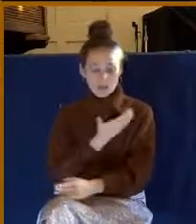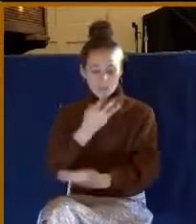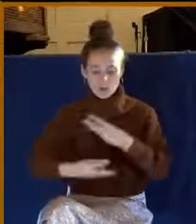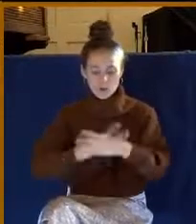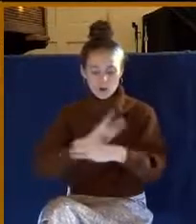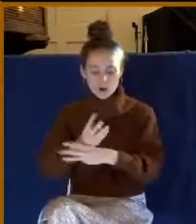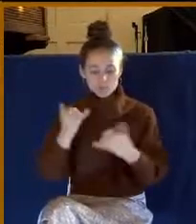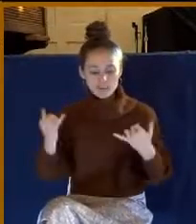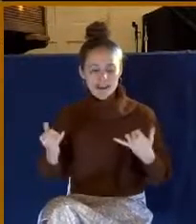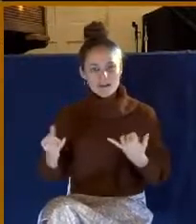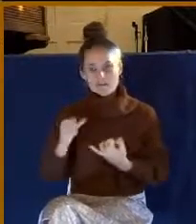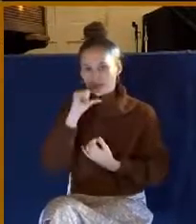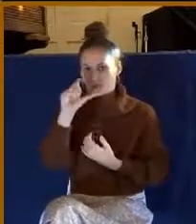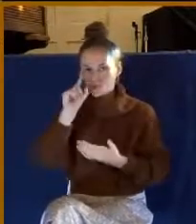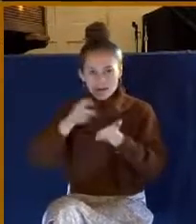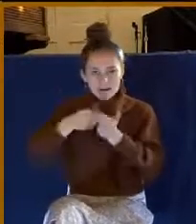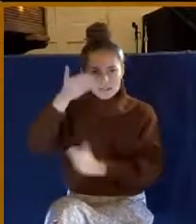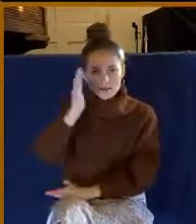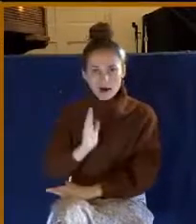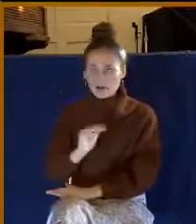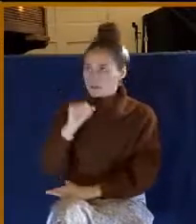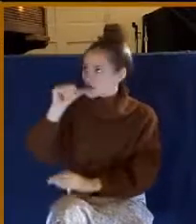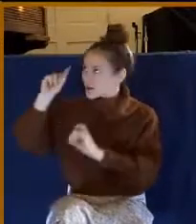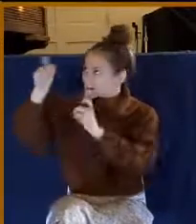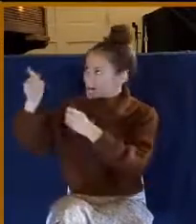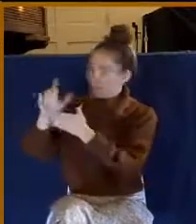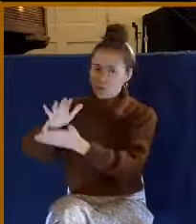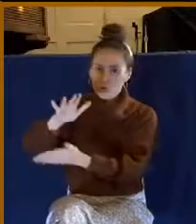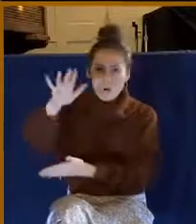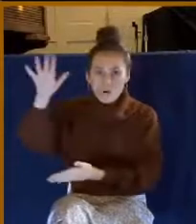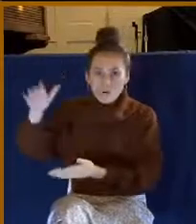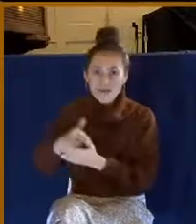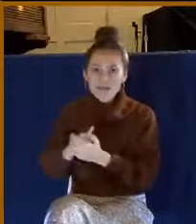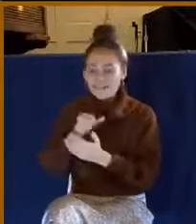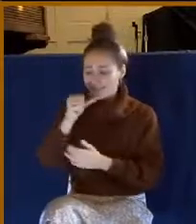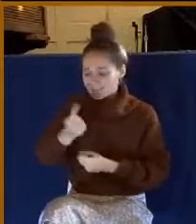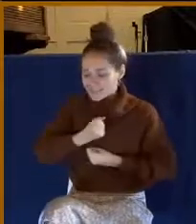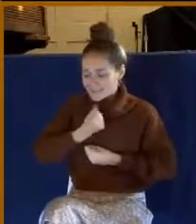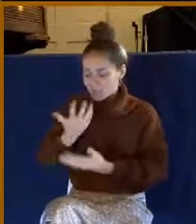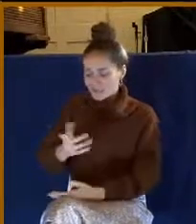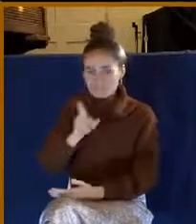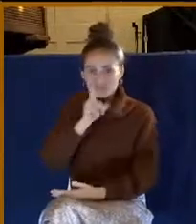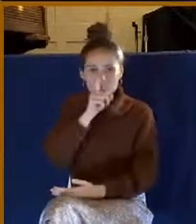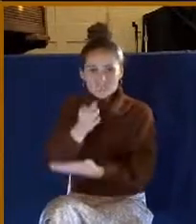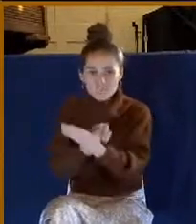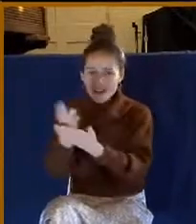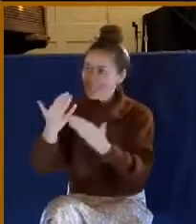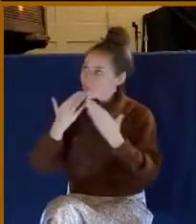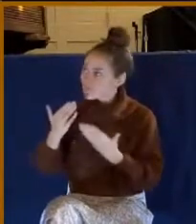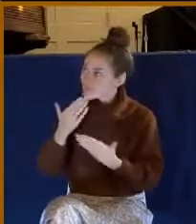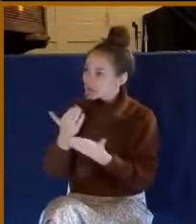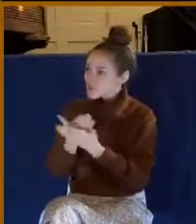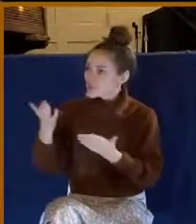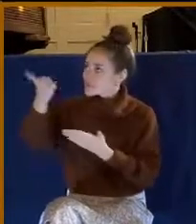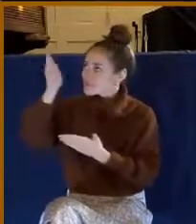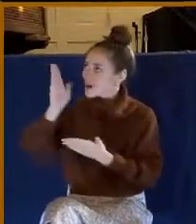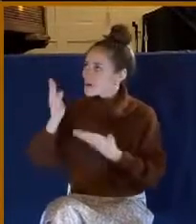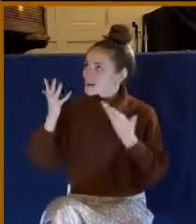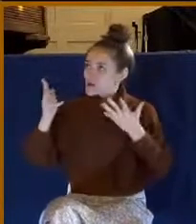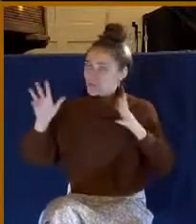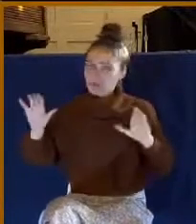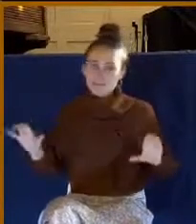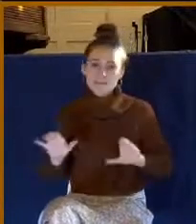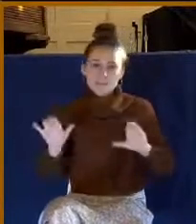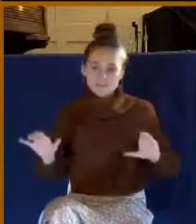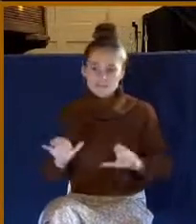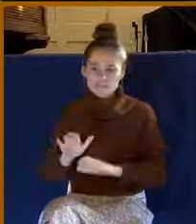God or glorify God for who He is or express true thankfulness for what God has done. That's